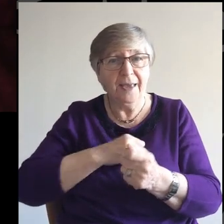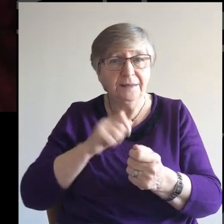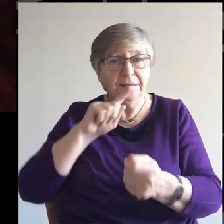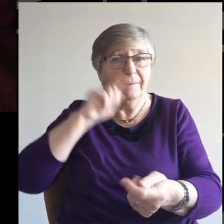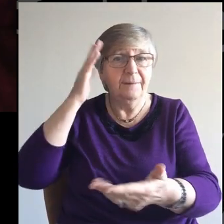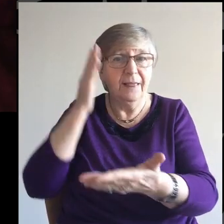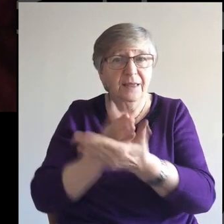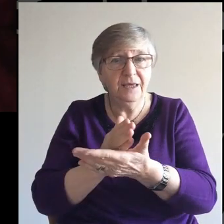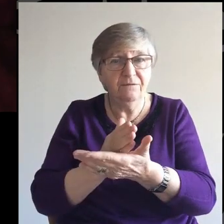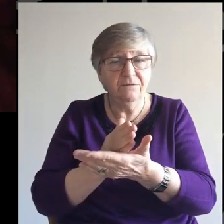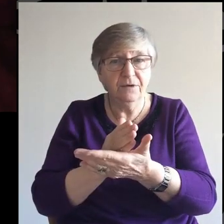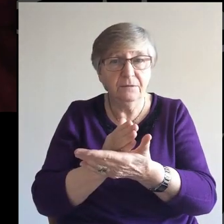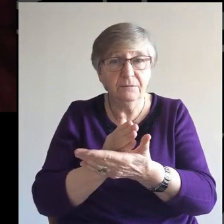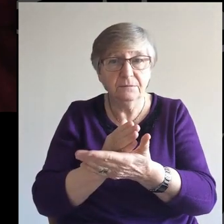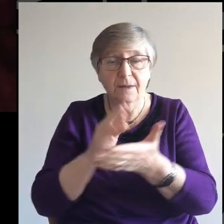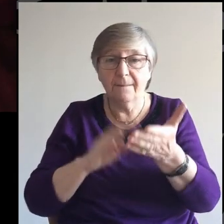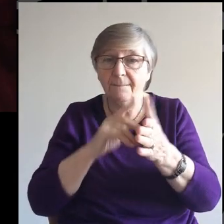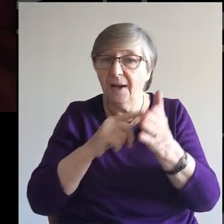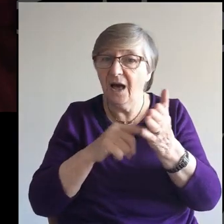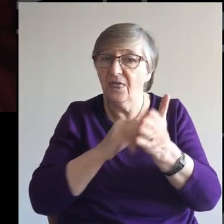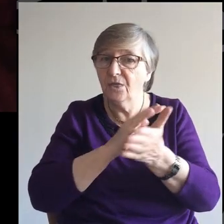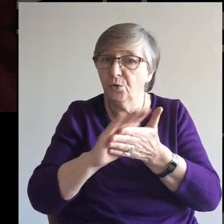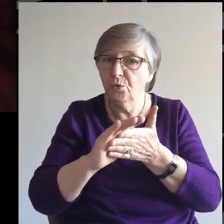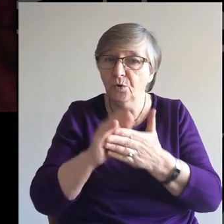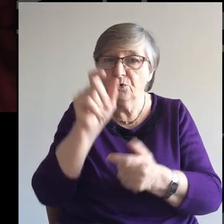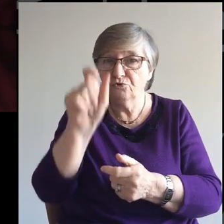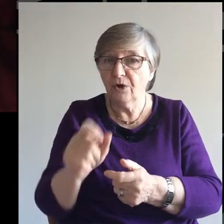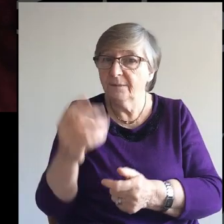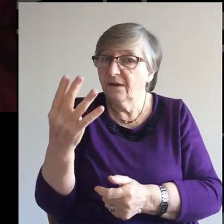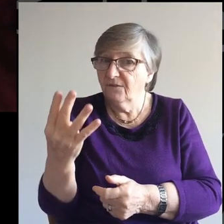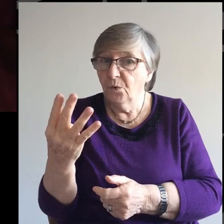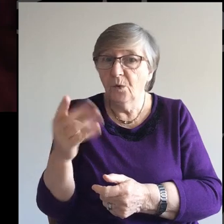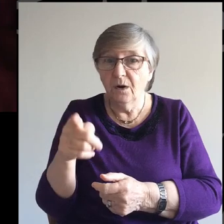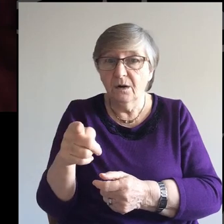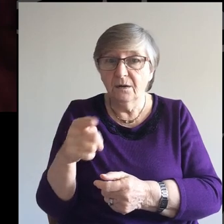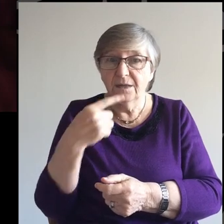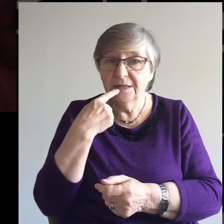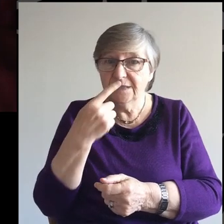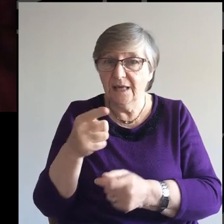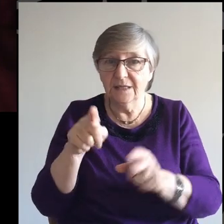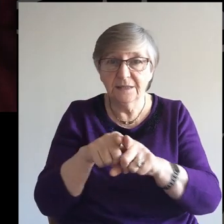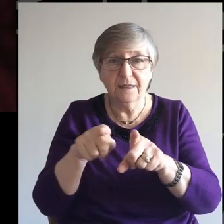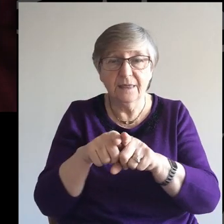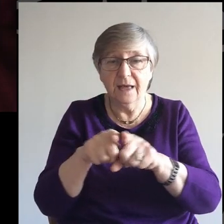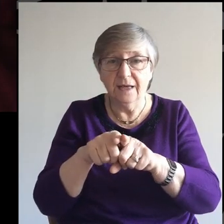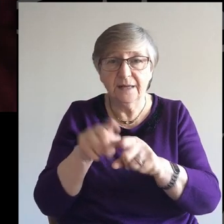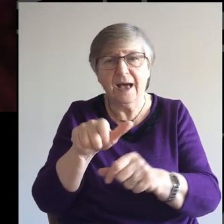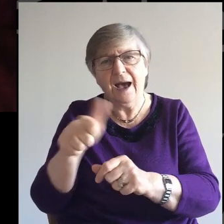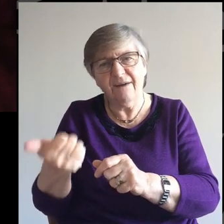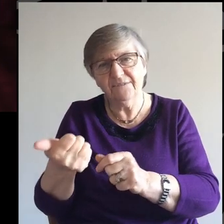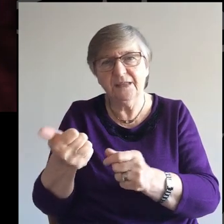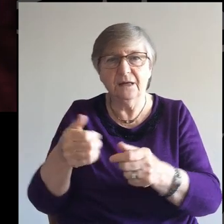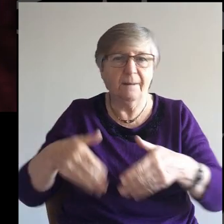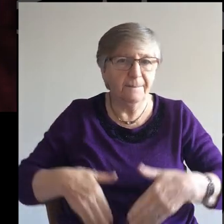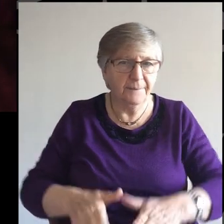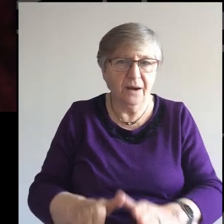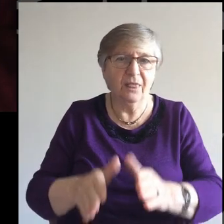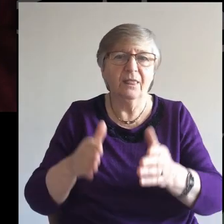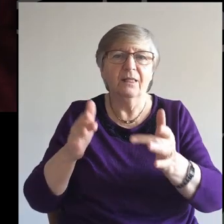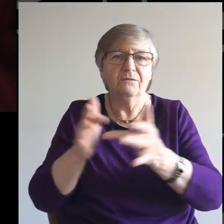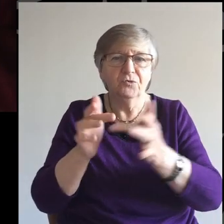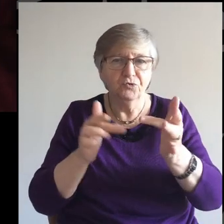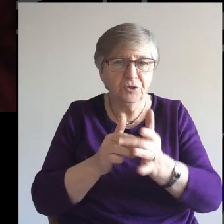doesn't get around to that until chapter 4, after he's told us about the birth of Jesus and the baptism and the